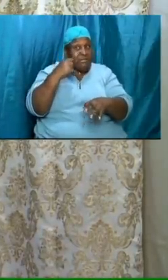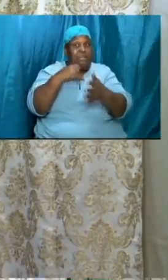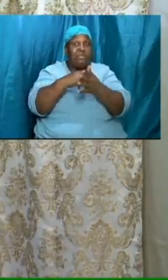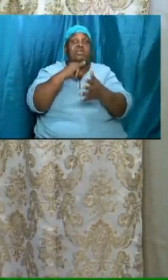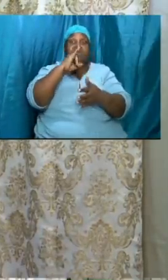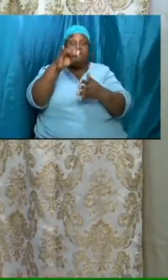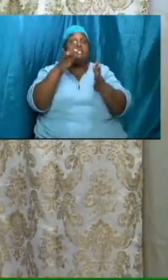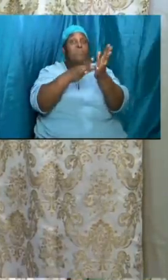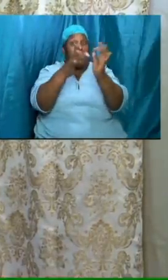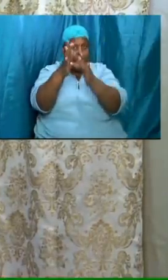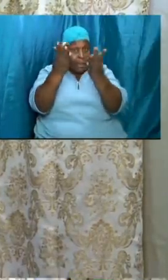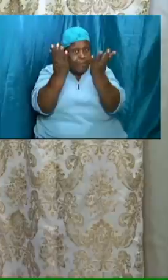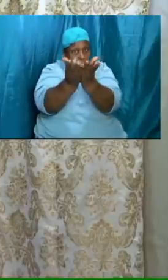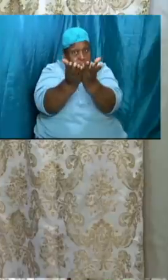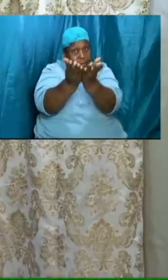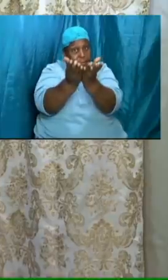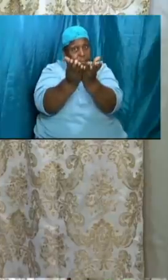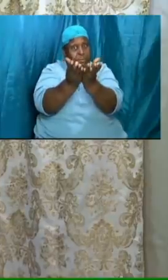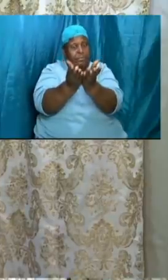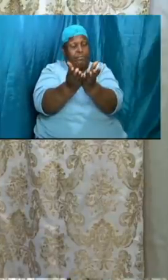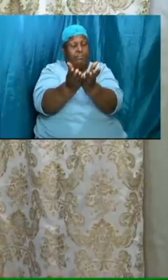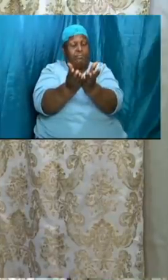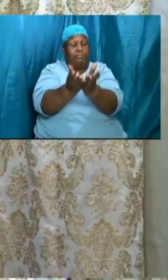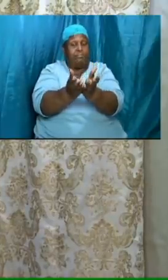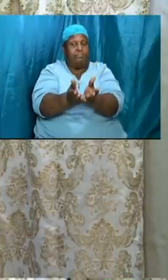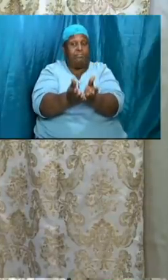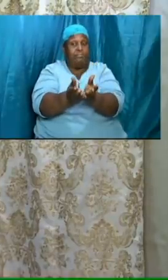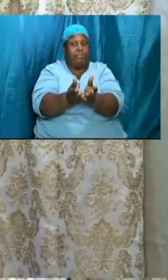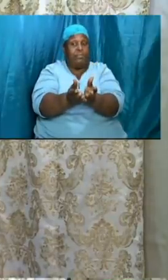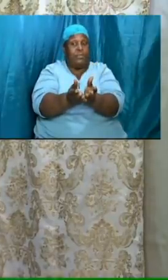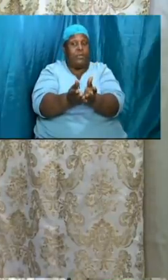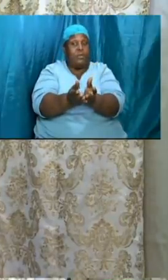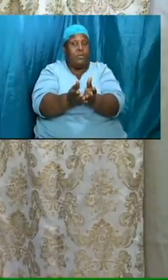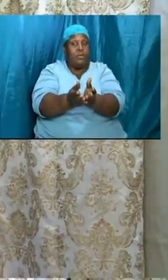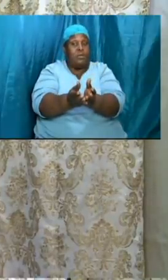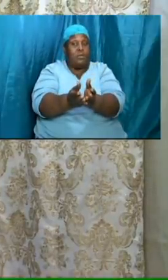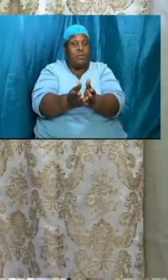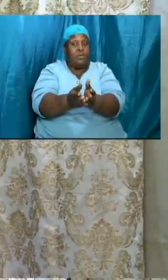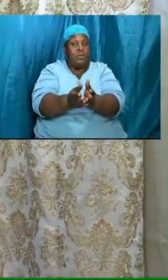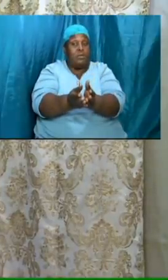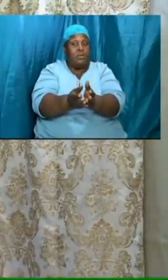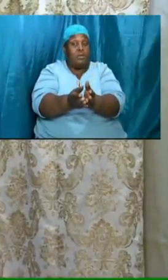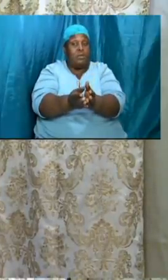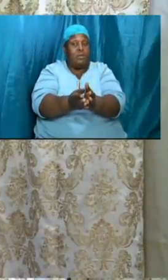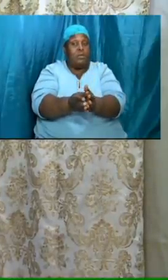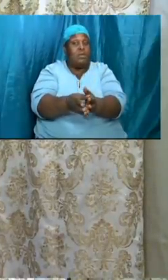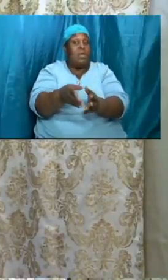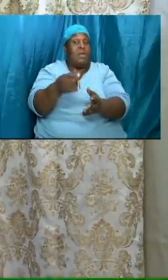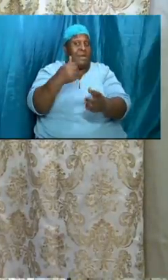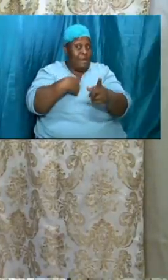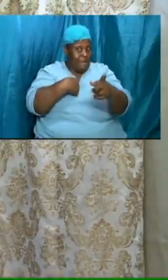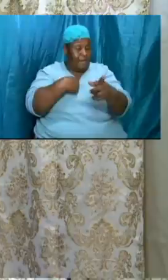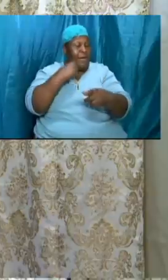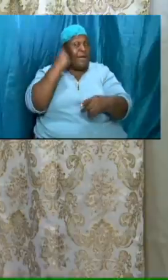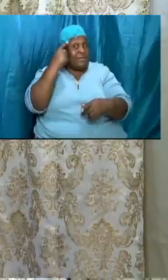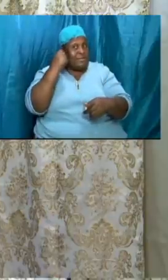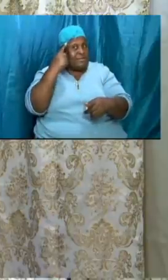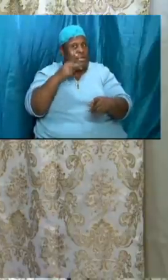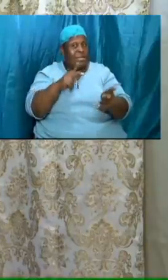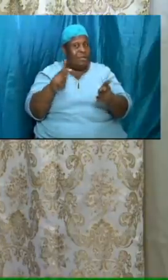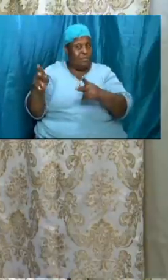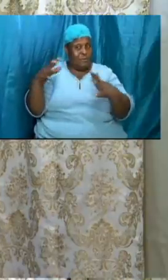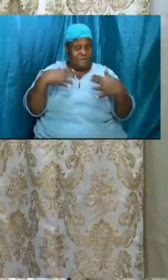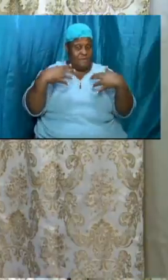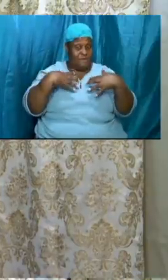quite understand the fact that this generates from a mount of fear but then it